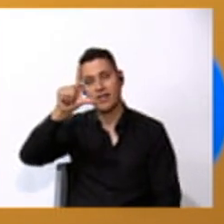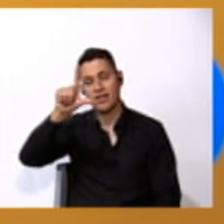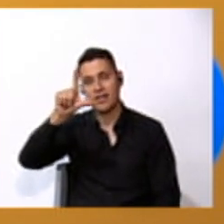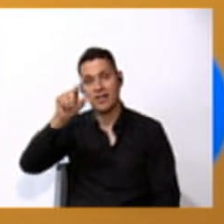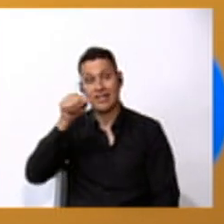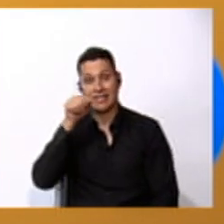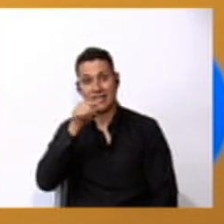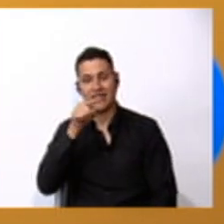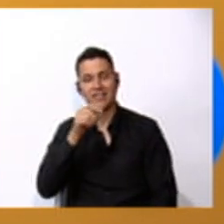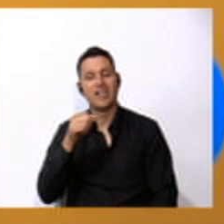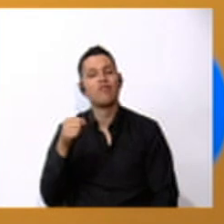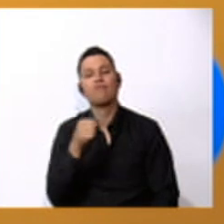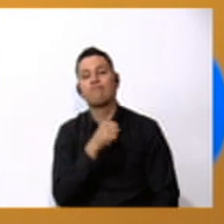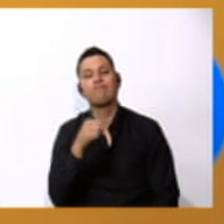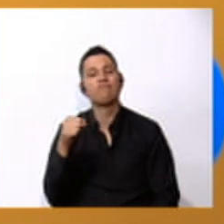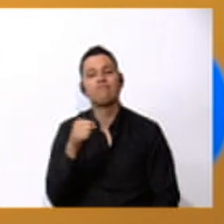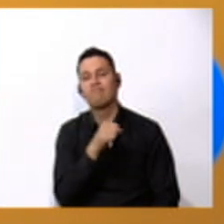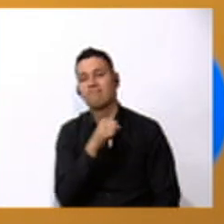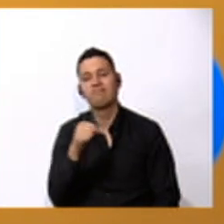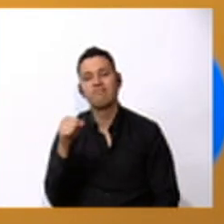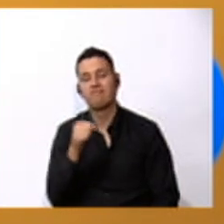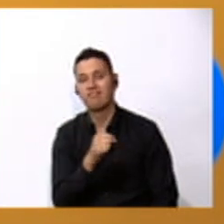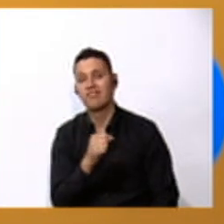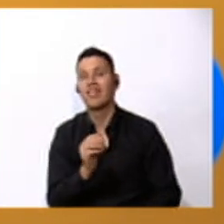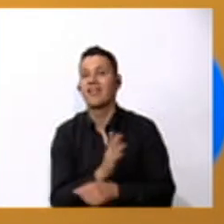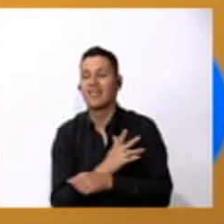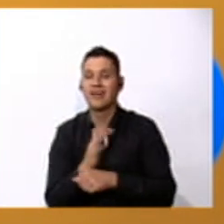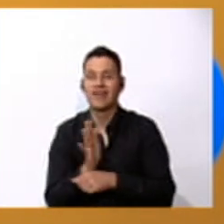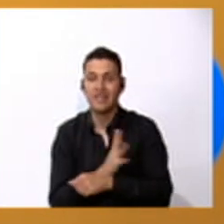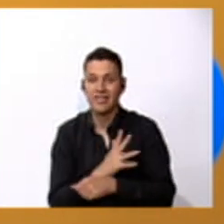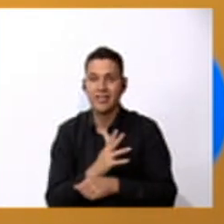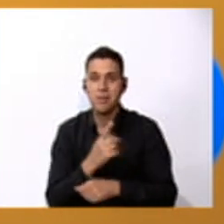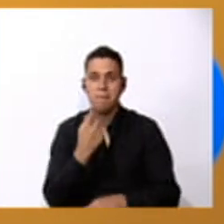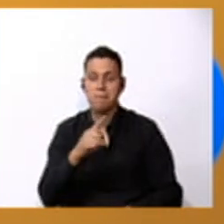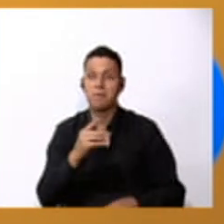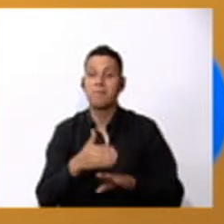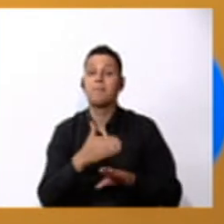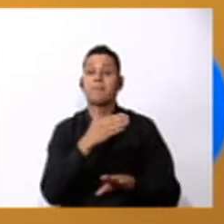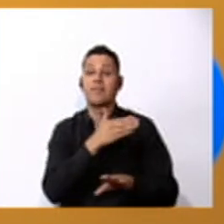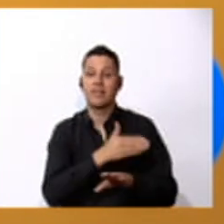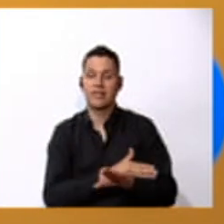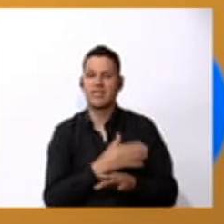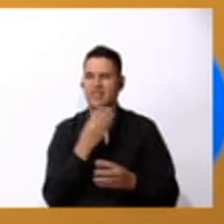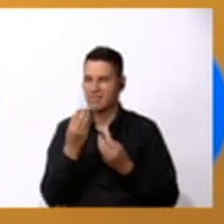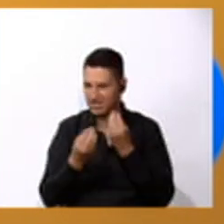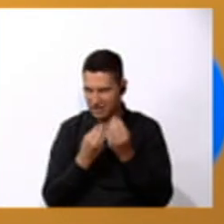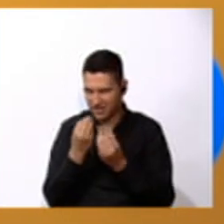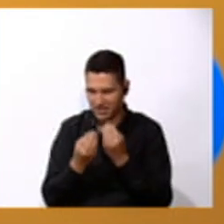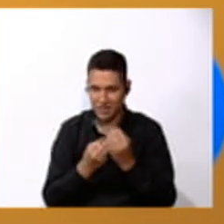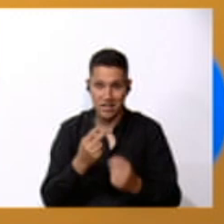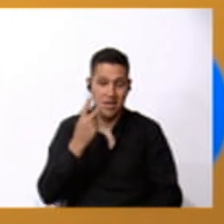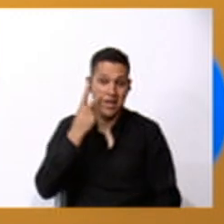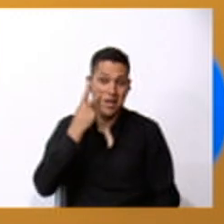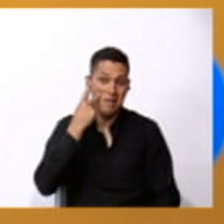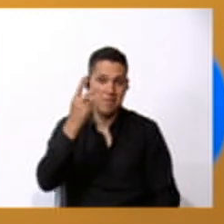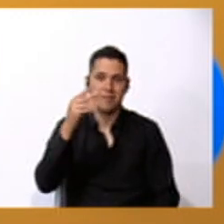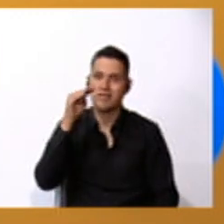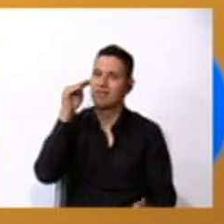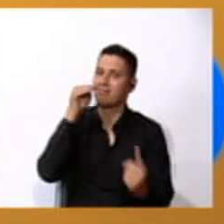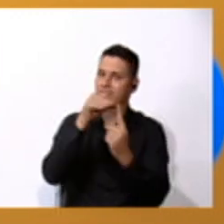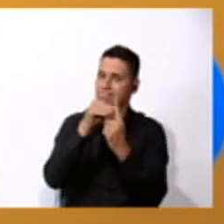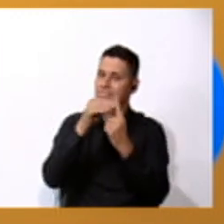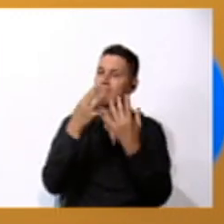a song right but first we are going to see the goals very